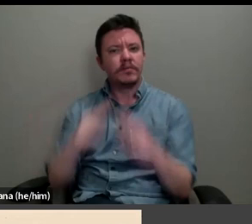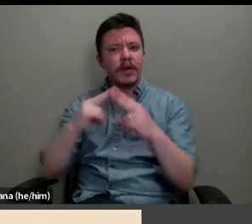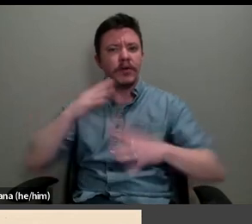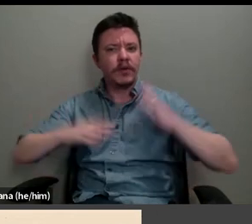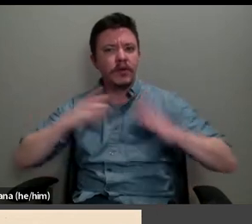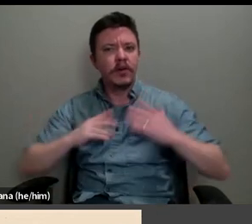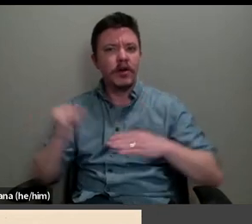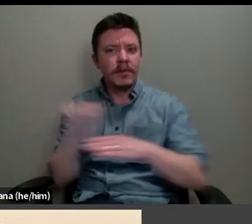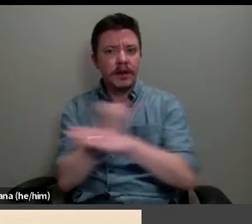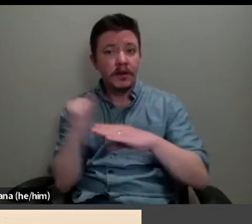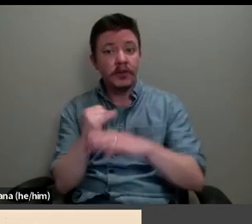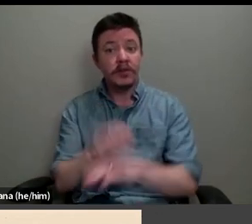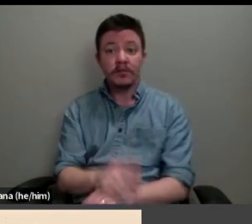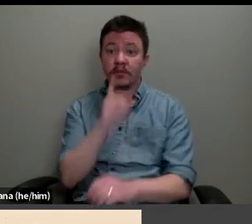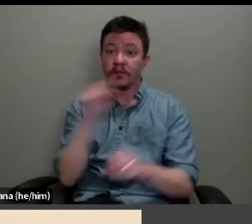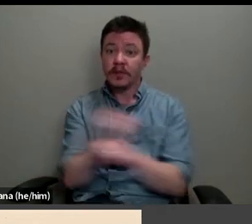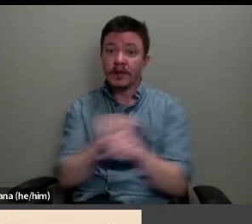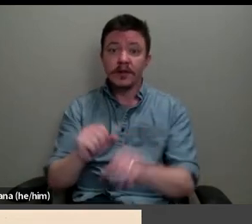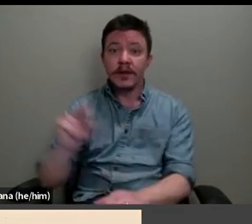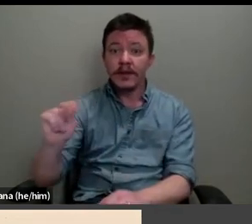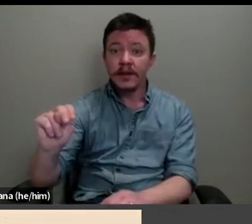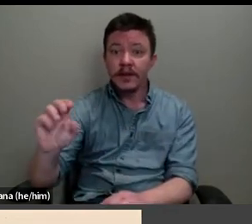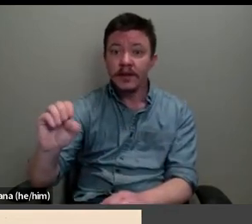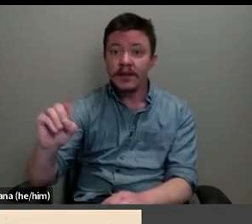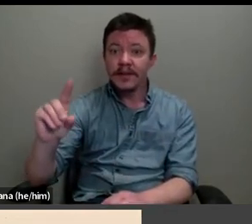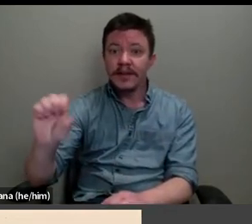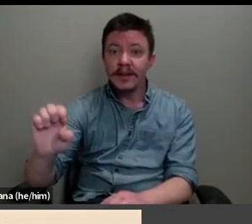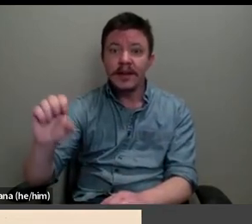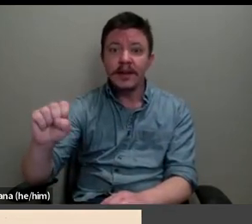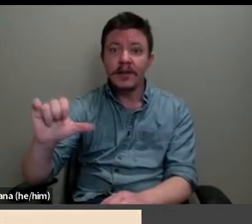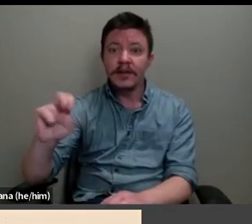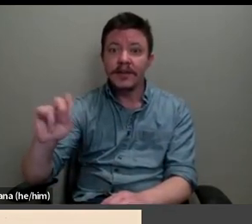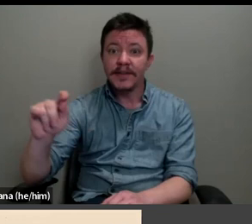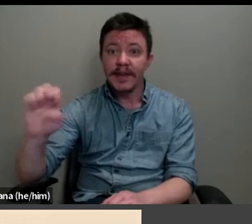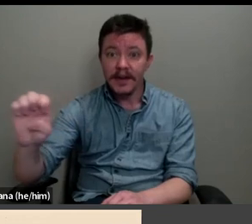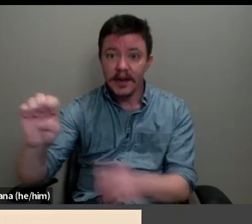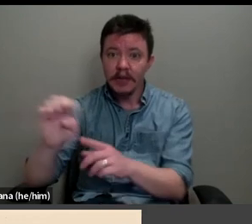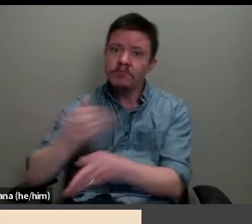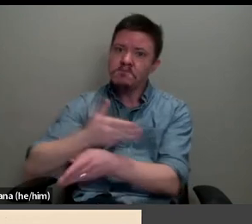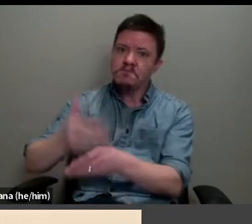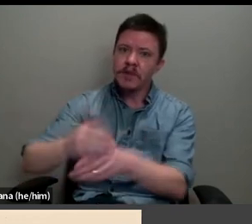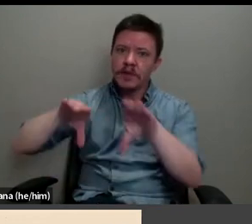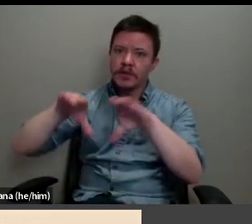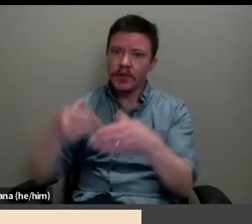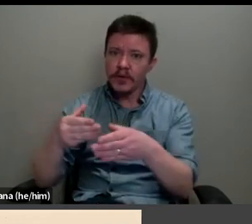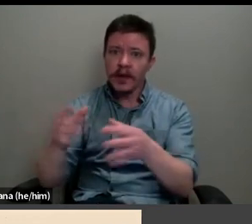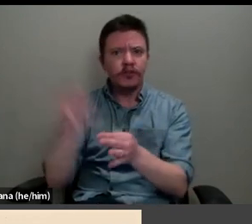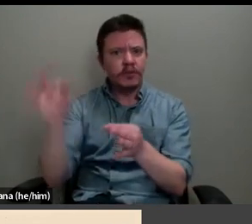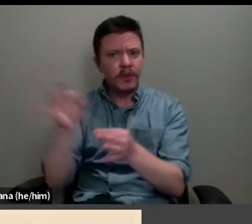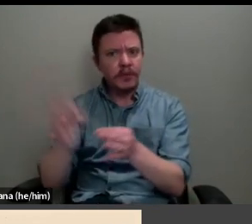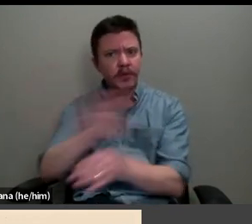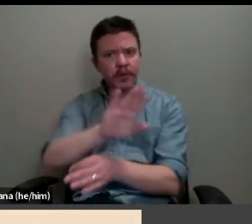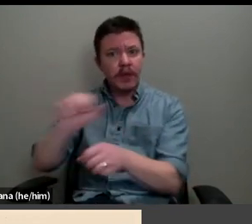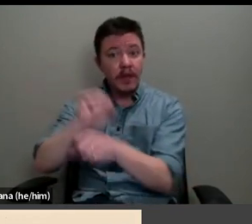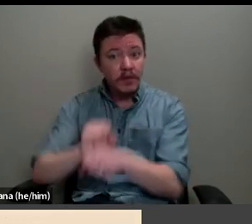needle syndicate, a professional association of needlework employers and employees, occupied office space